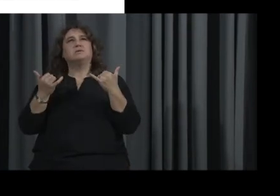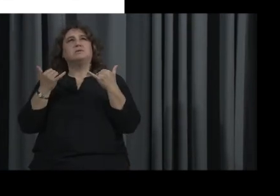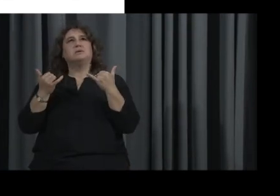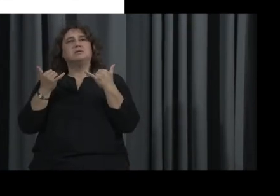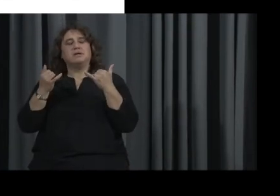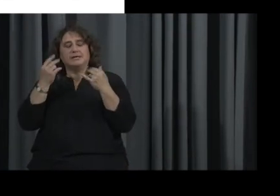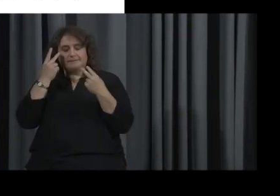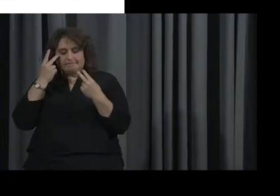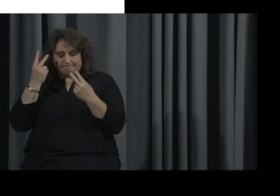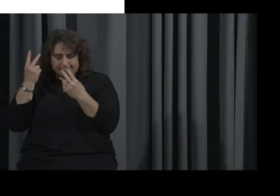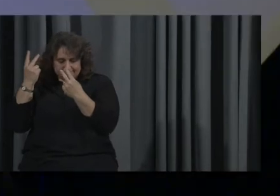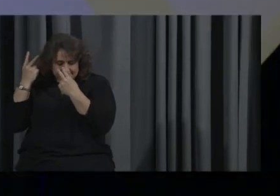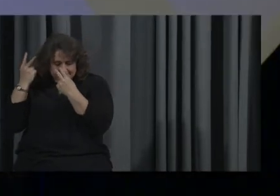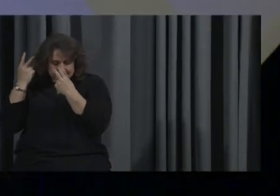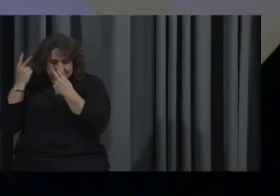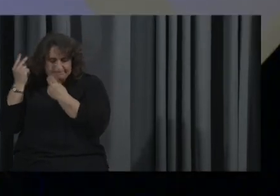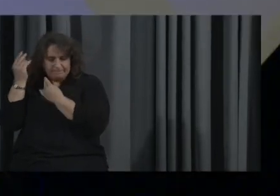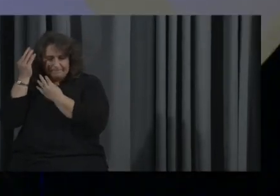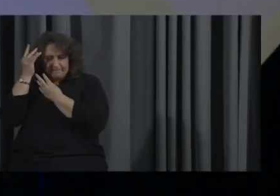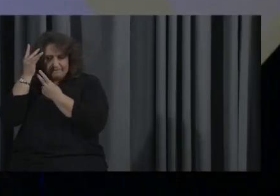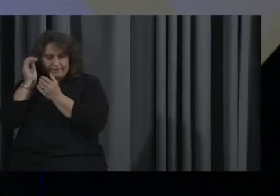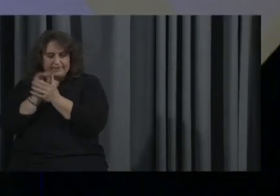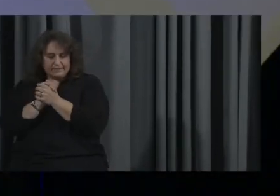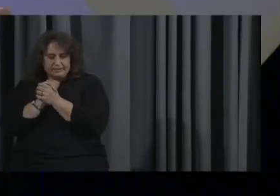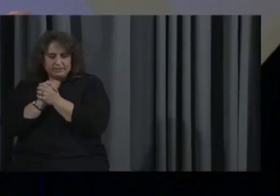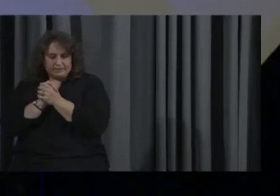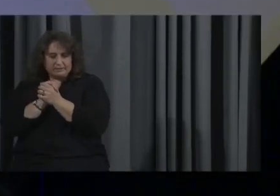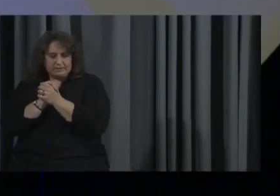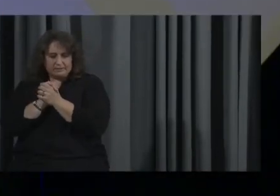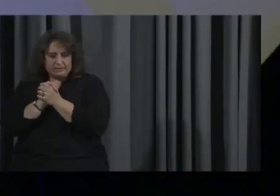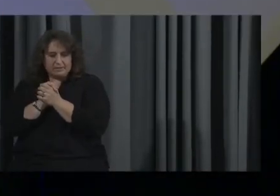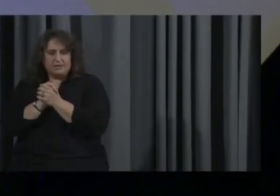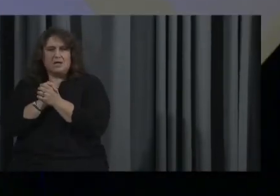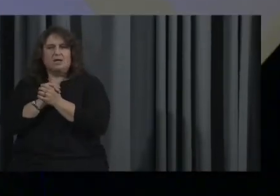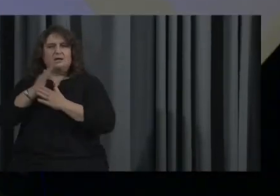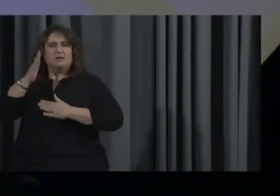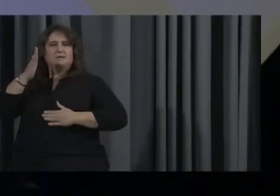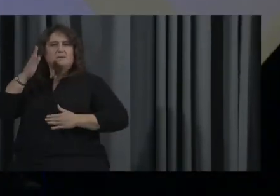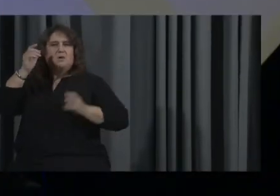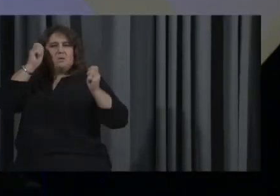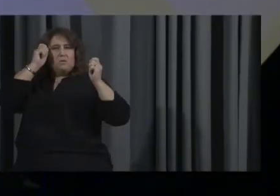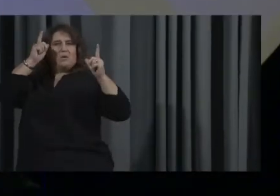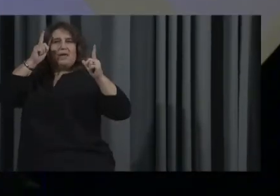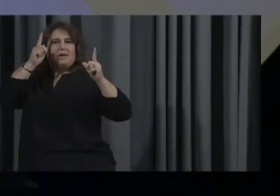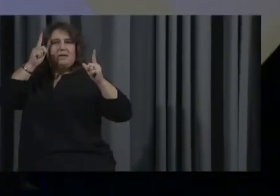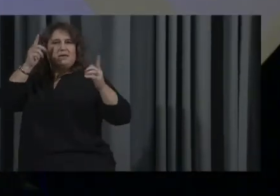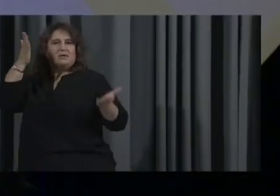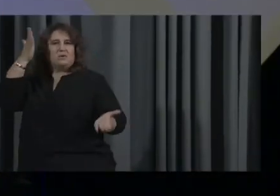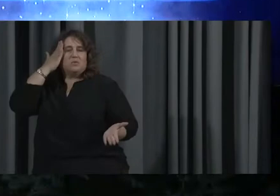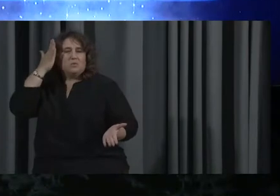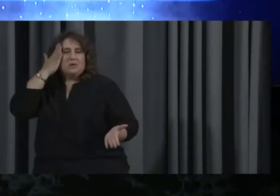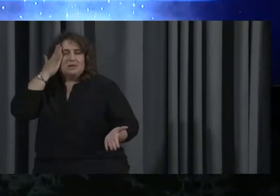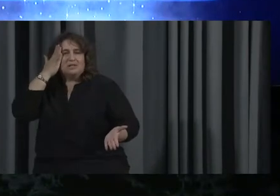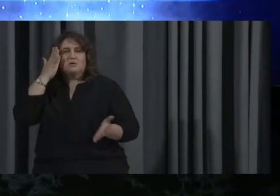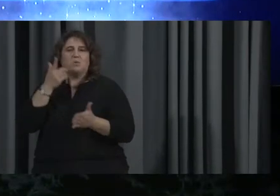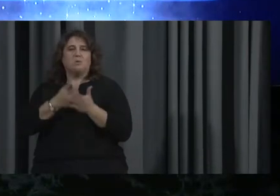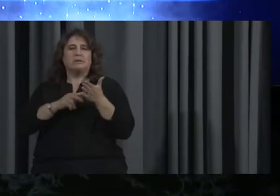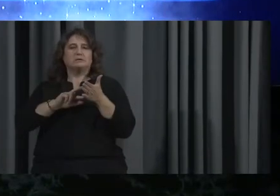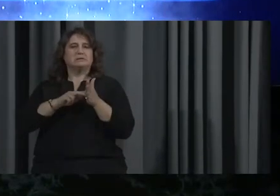what, you know, what does awakening mean? I guess when I come back to that. I love that word.